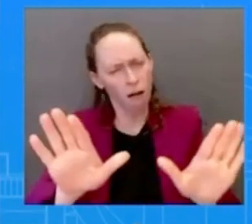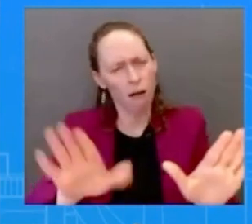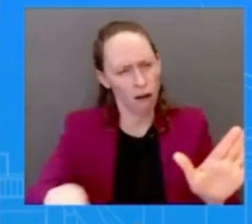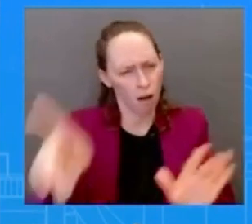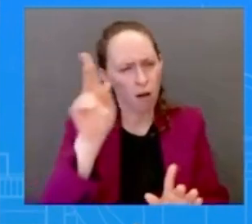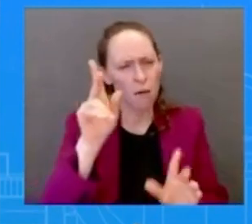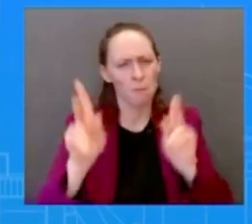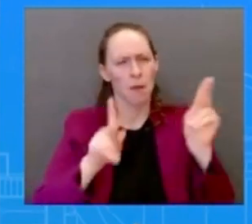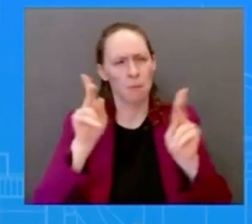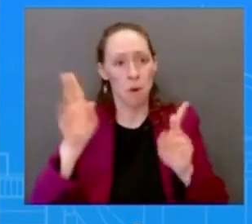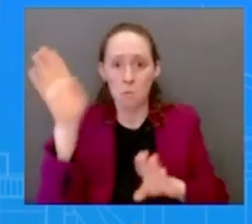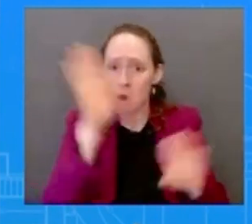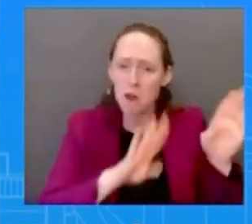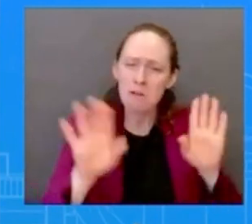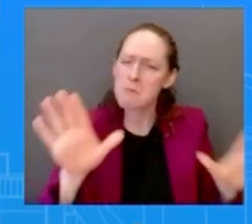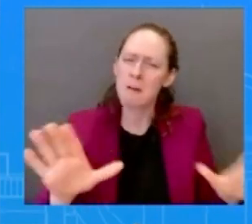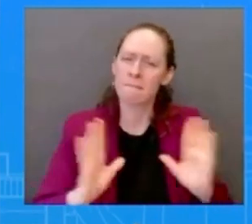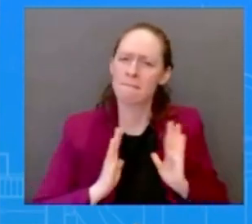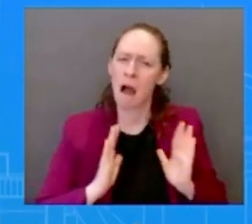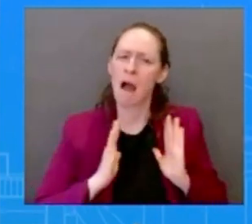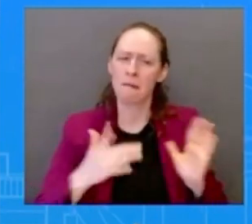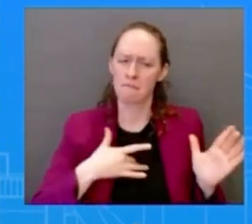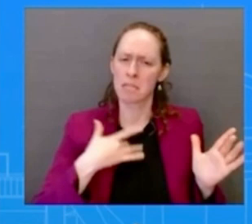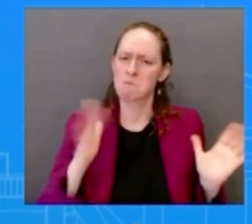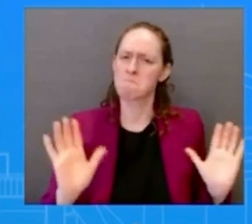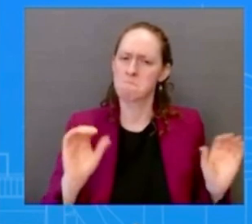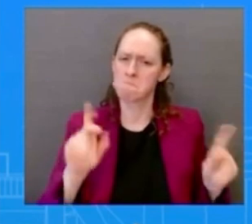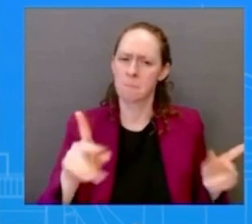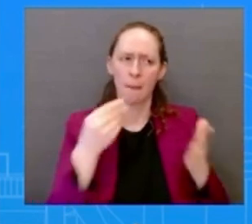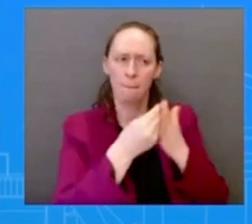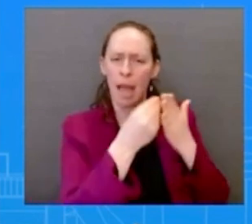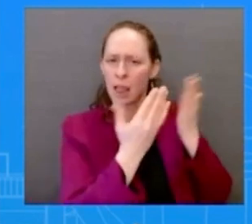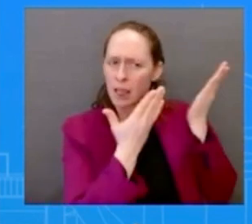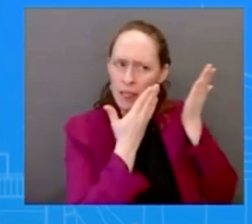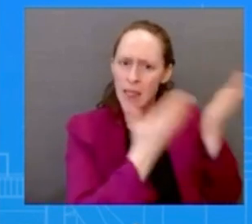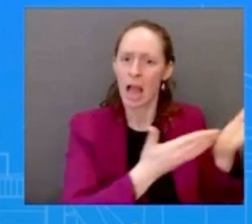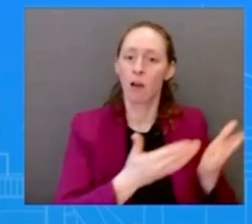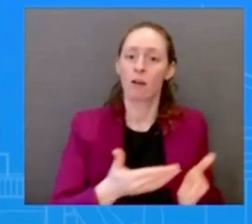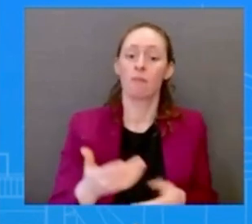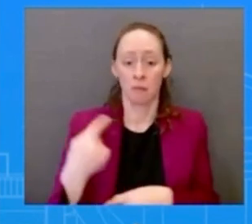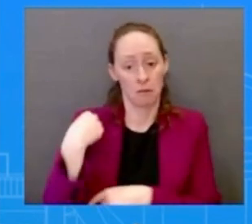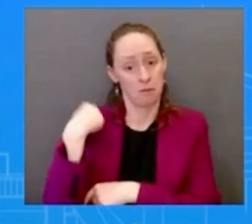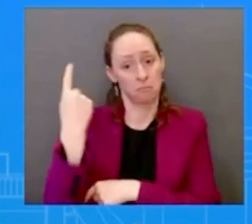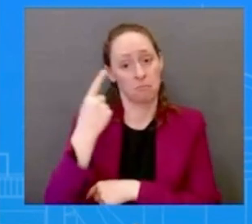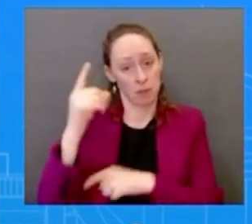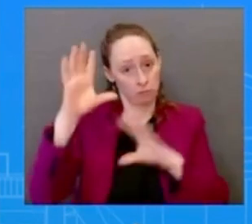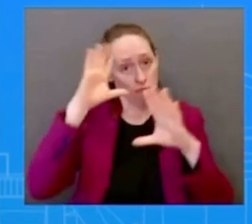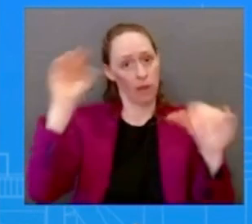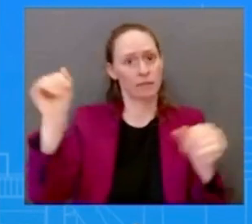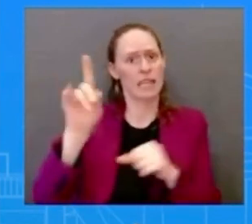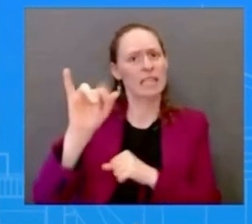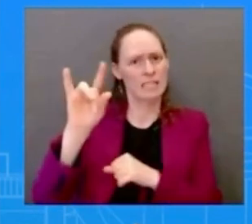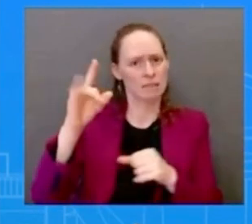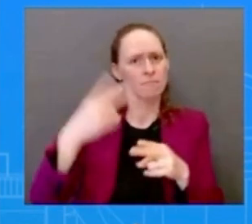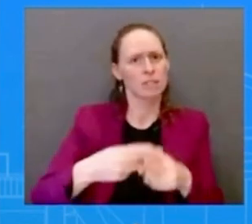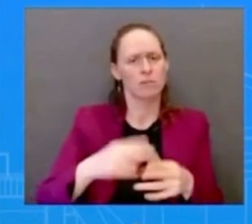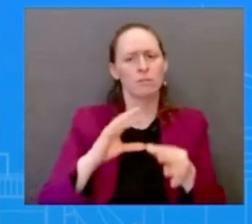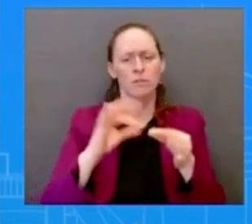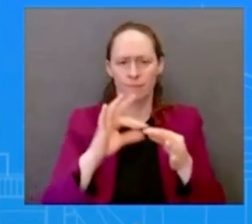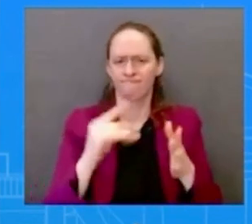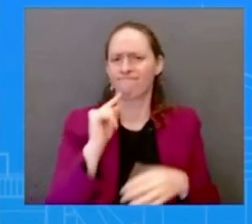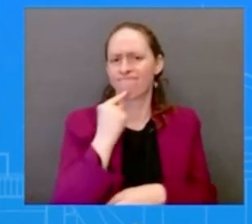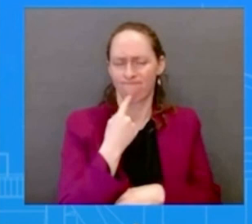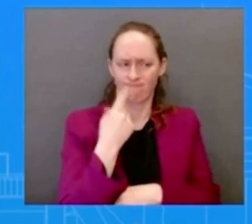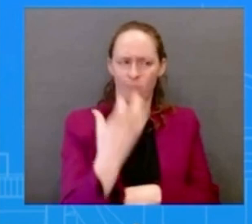that he was going to ask congress and the banking regulators to strengthen the rules for banks to make sure that this type of failure is less likely to